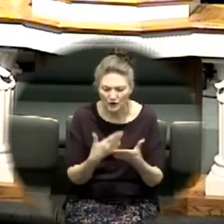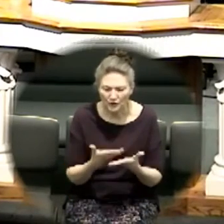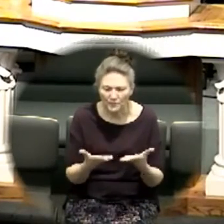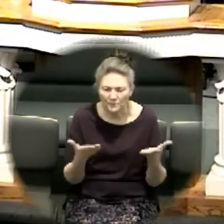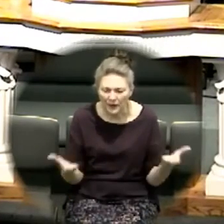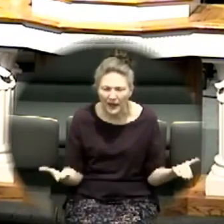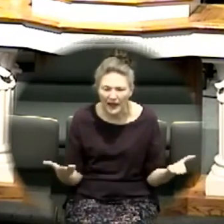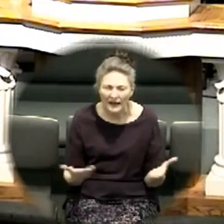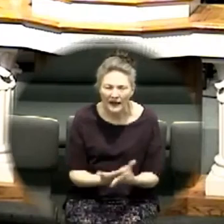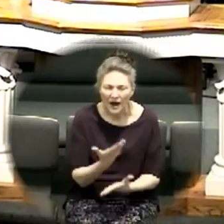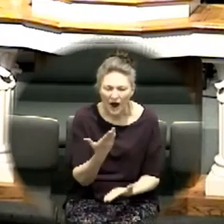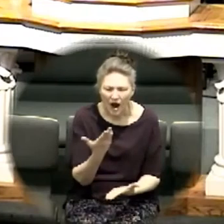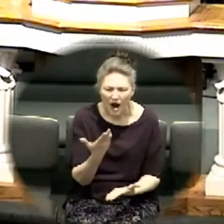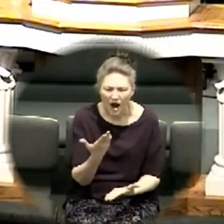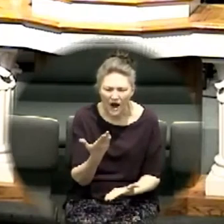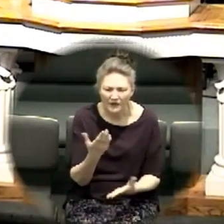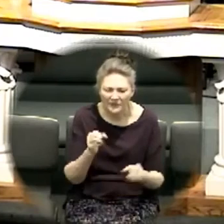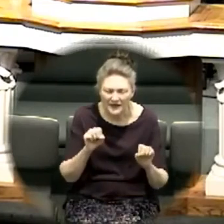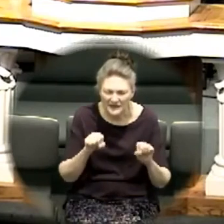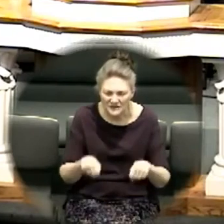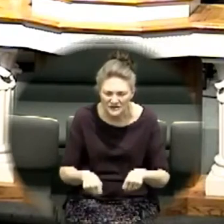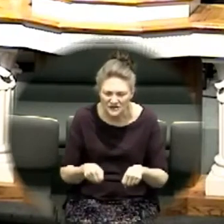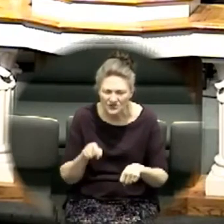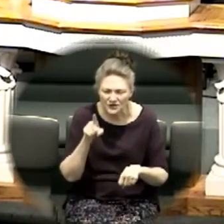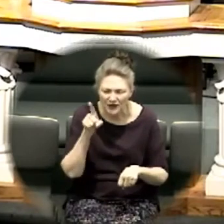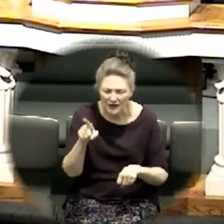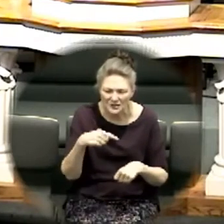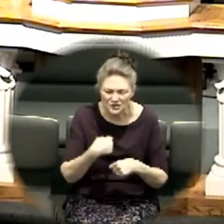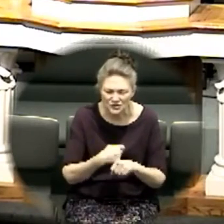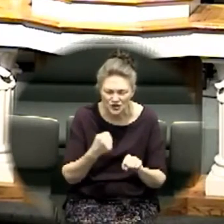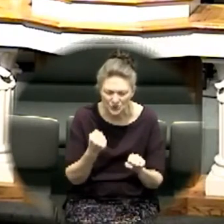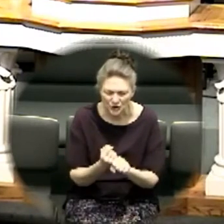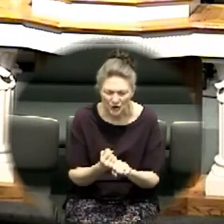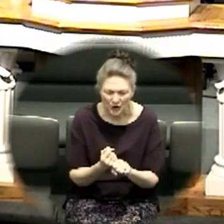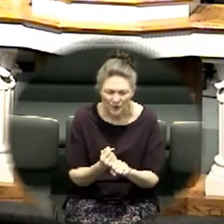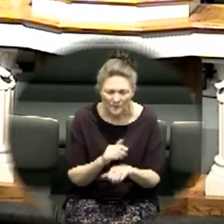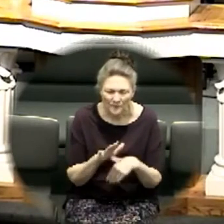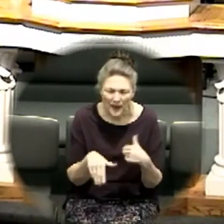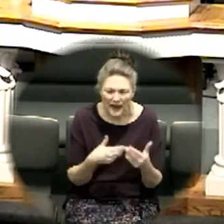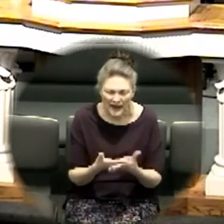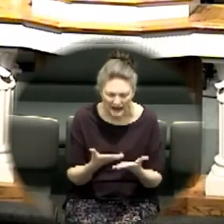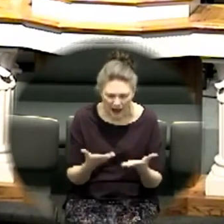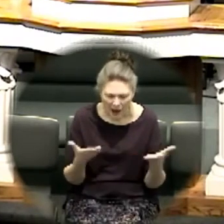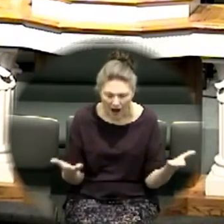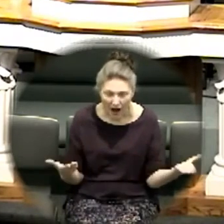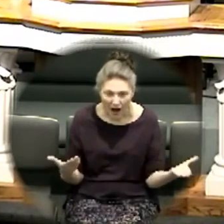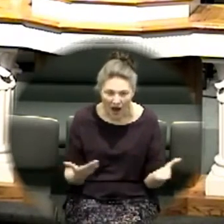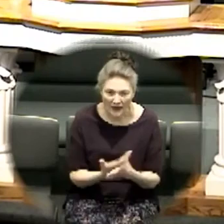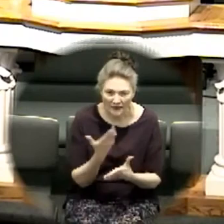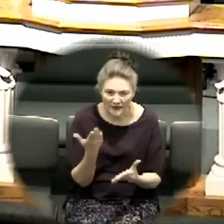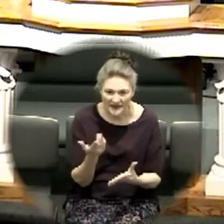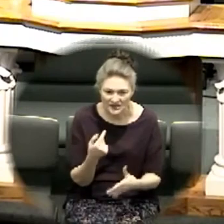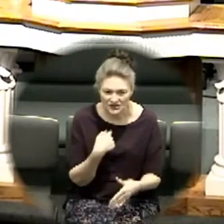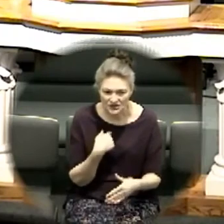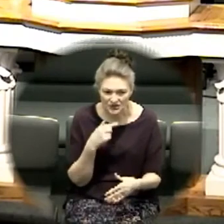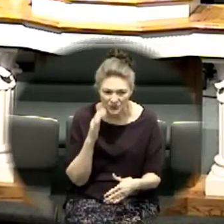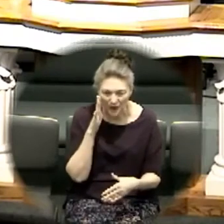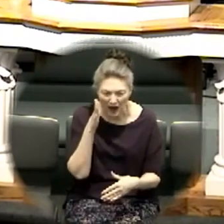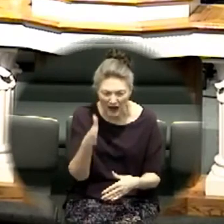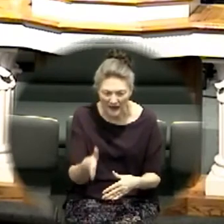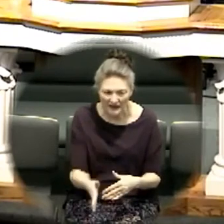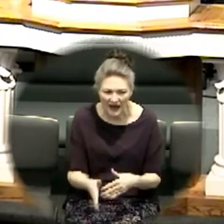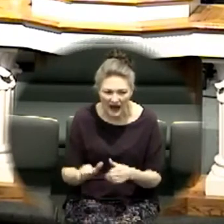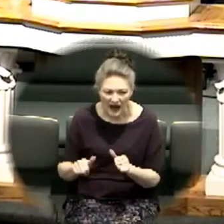may all things new yes you may all things